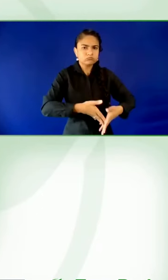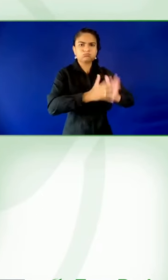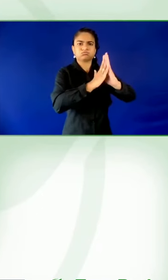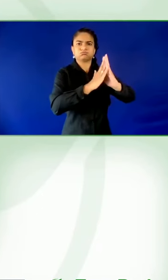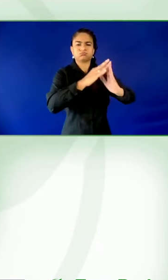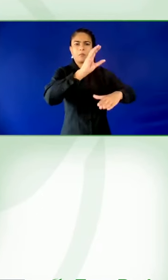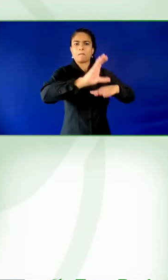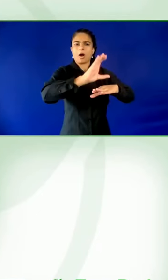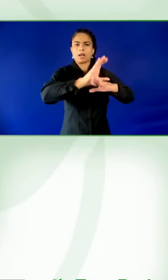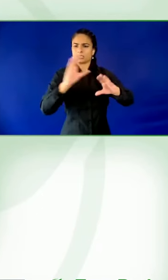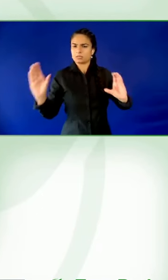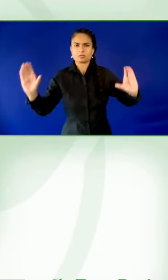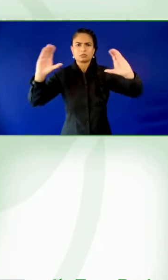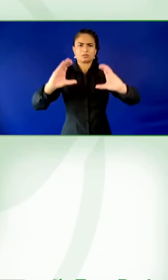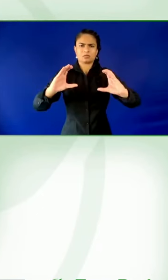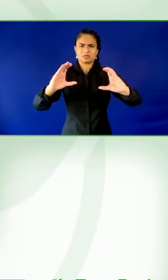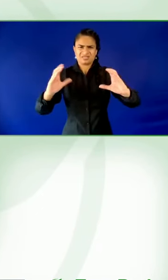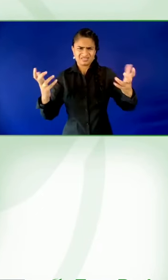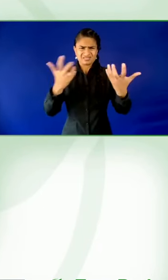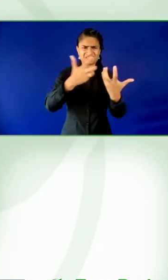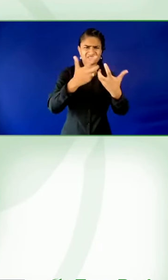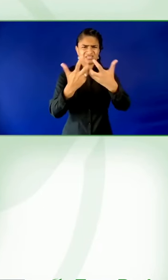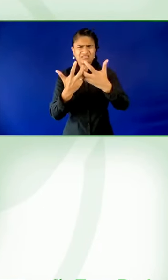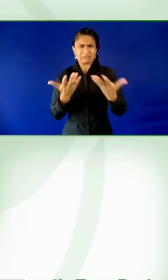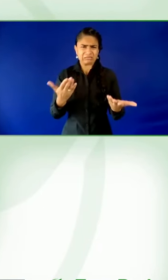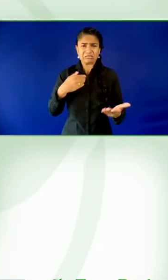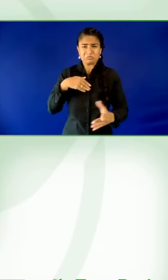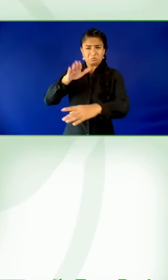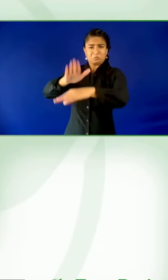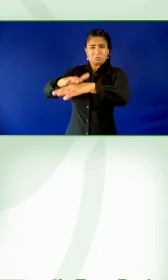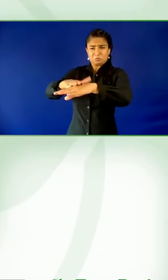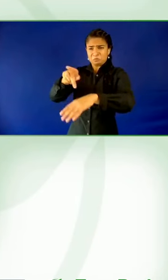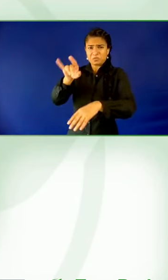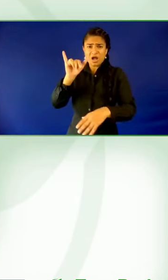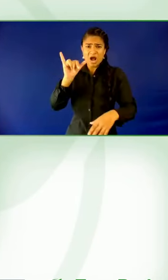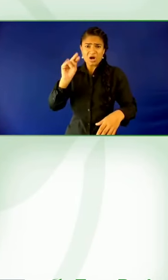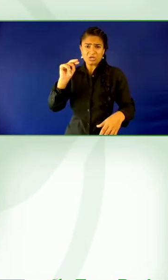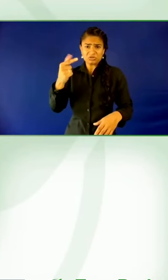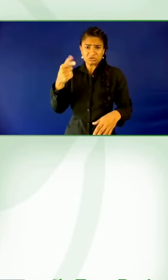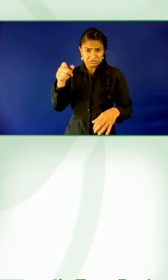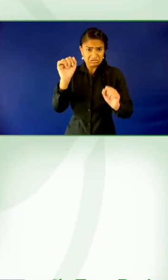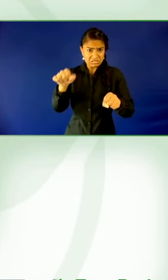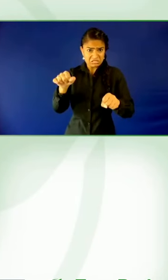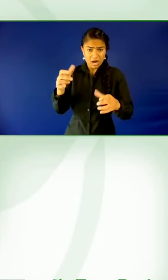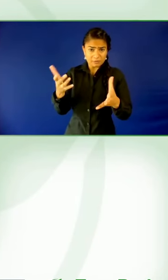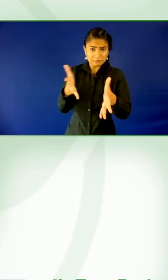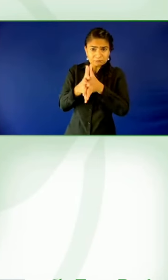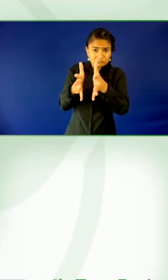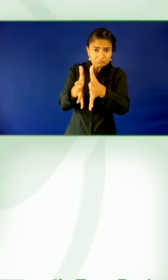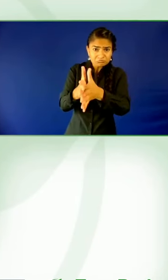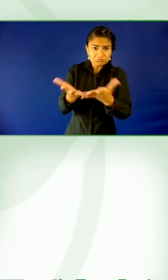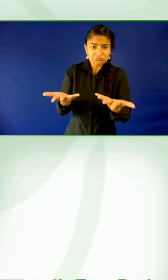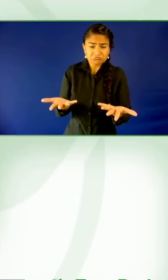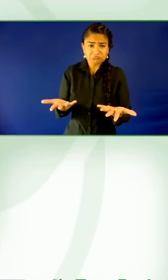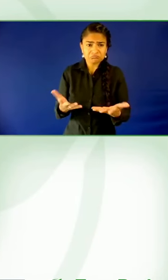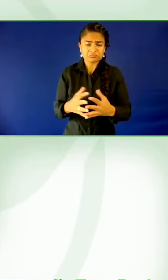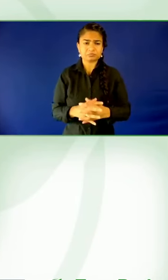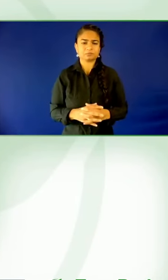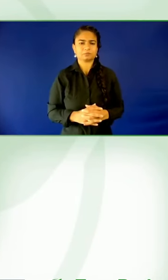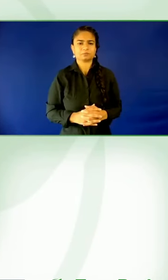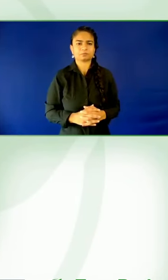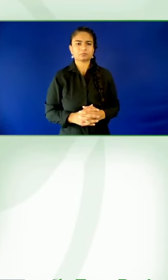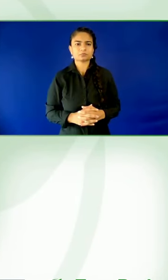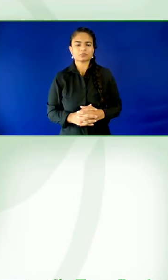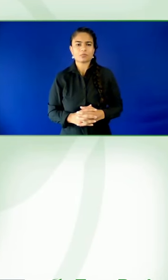No, I think we have, we have the same story as you have. We work closely together with all kinds of different organizations, welfare